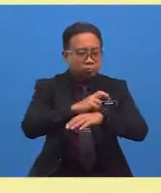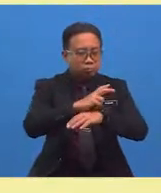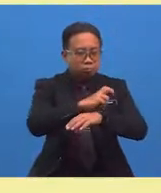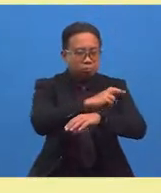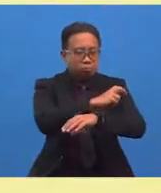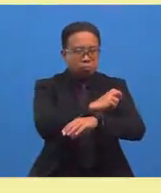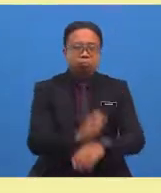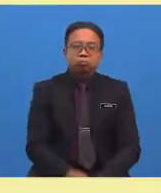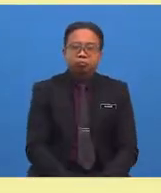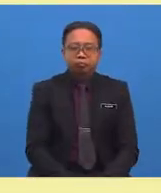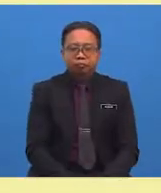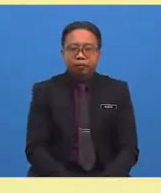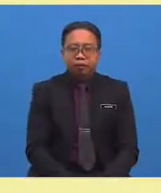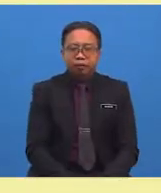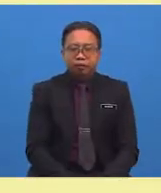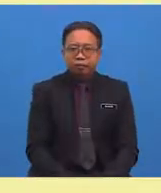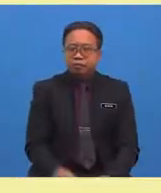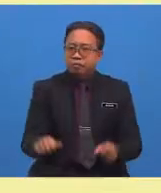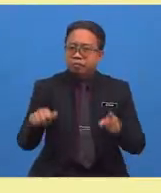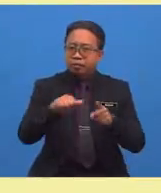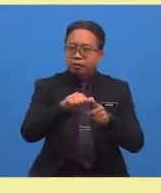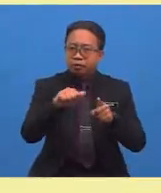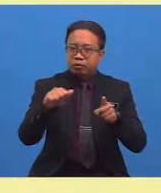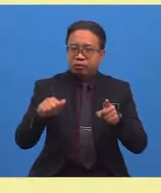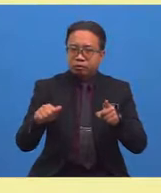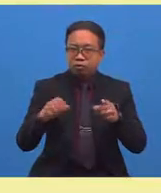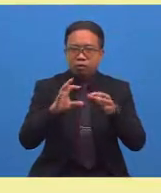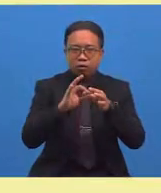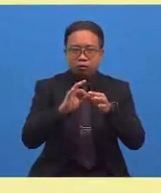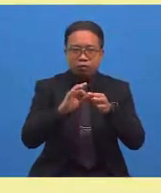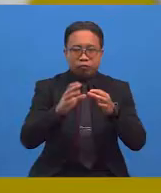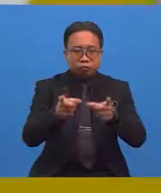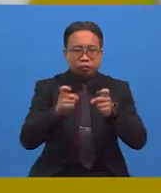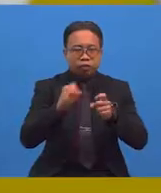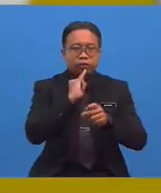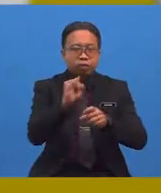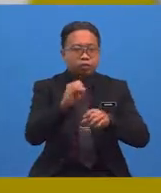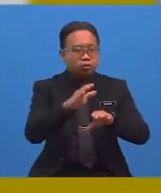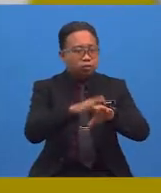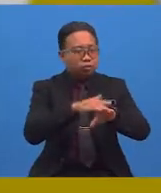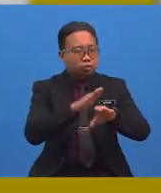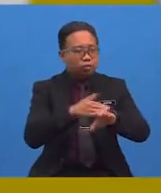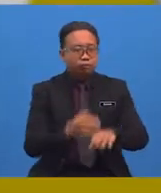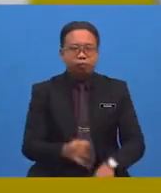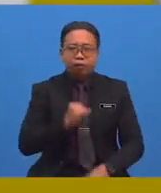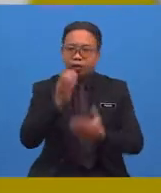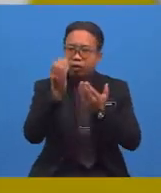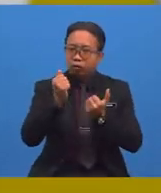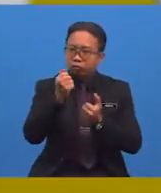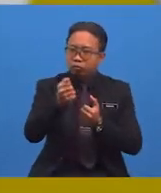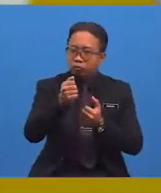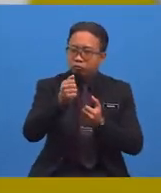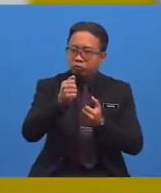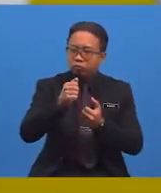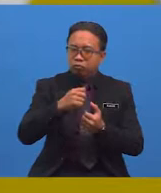The opposite of fast is slow. I hope you are enjoying this trip